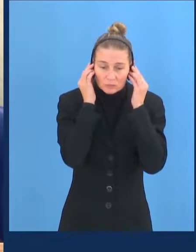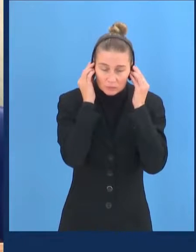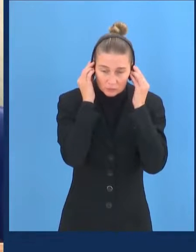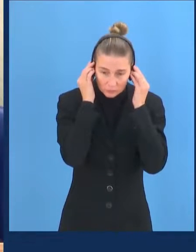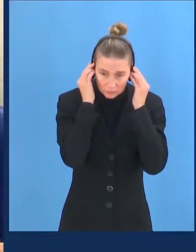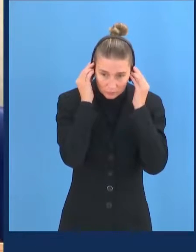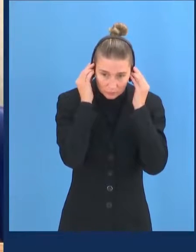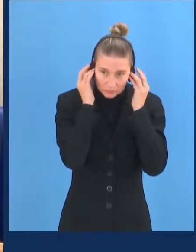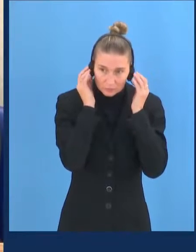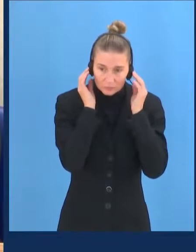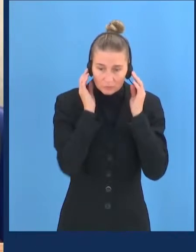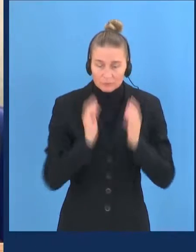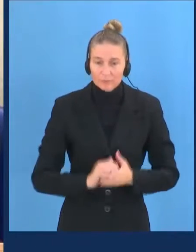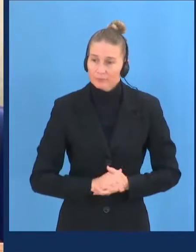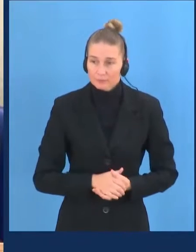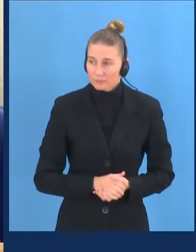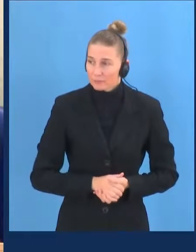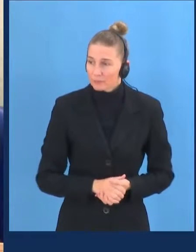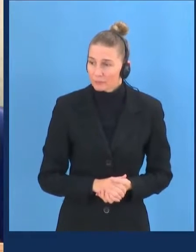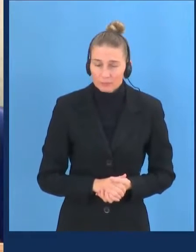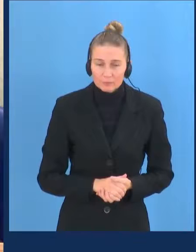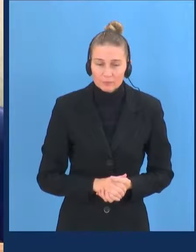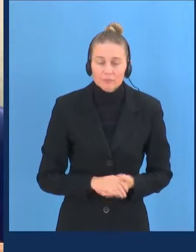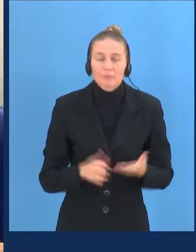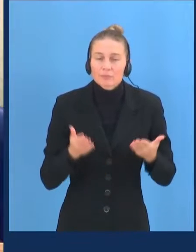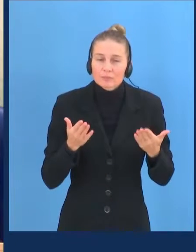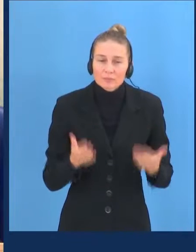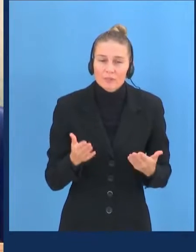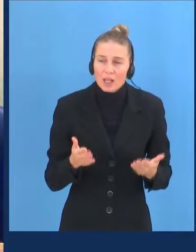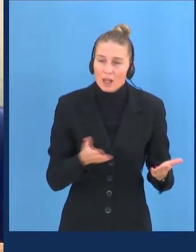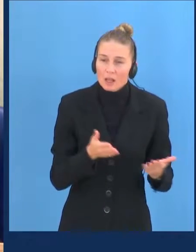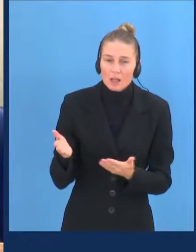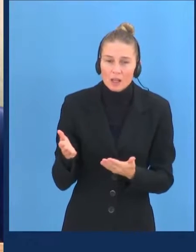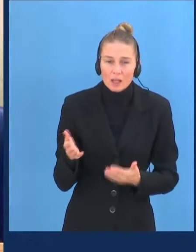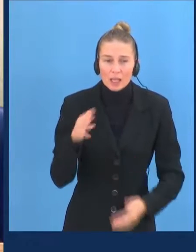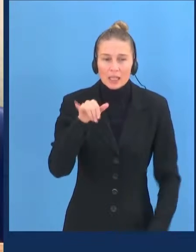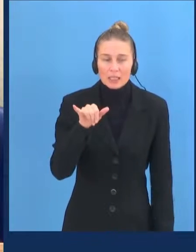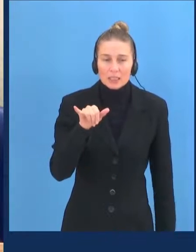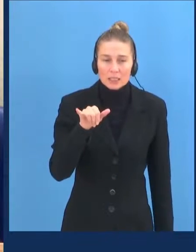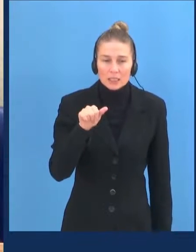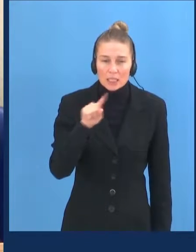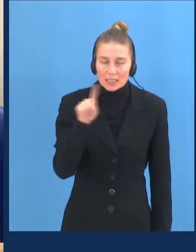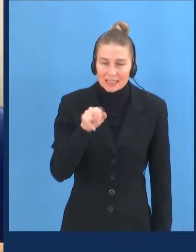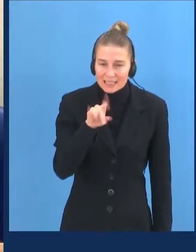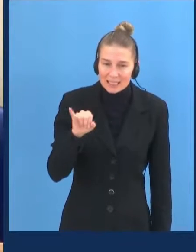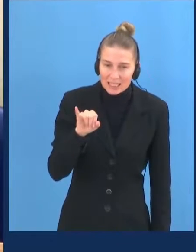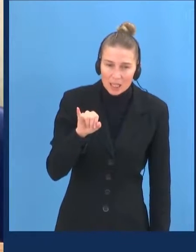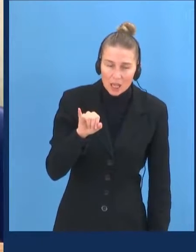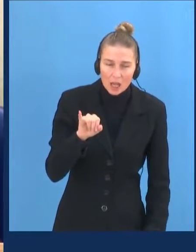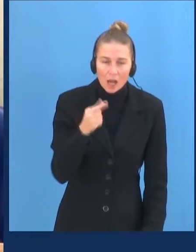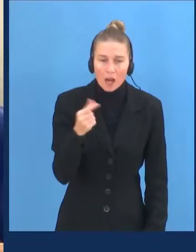Okay. I'm giving the floor to Yezidische Gemeinschaft